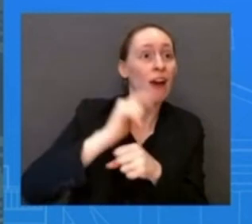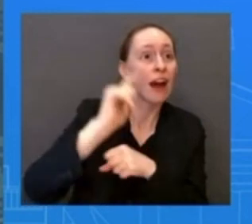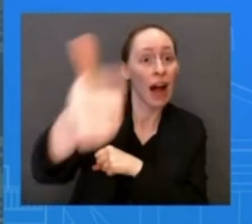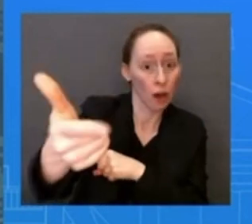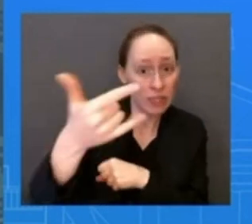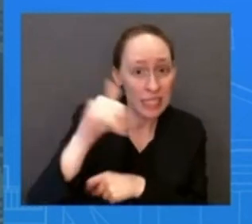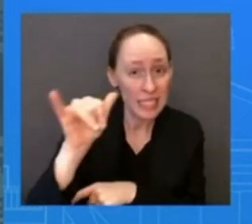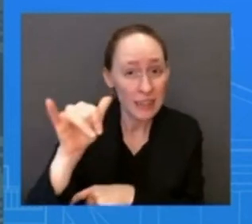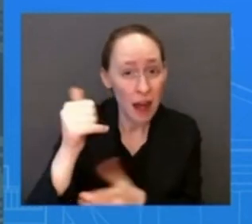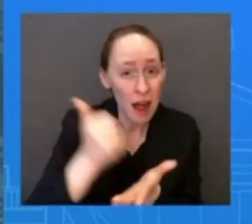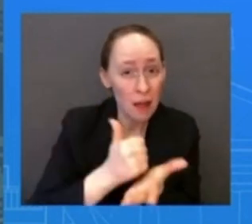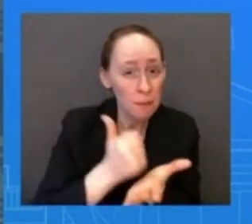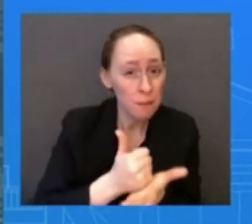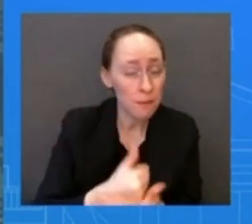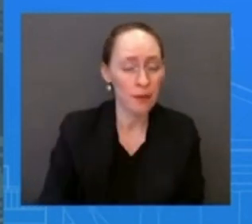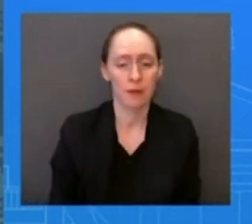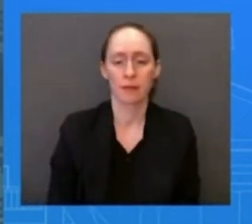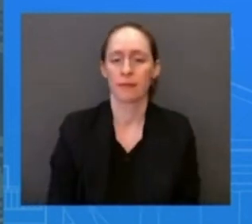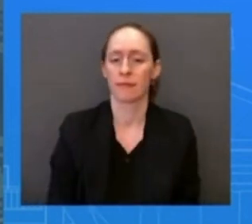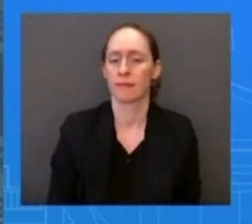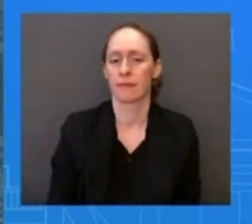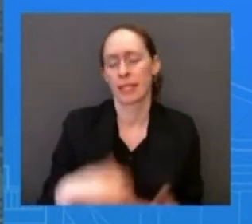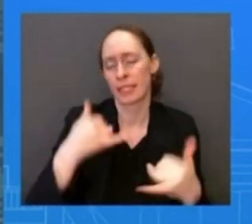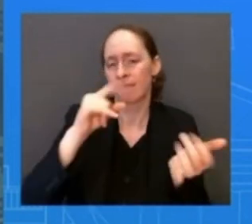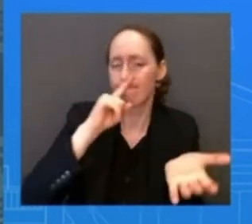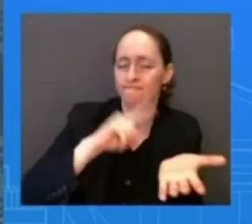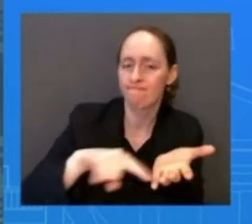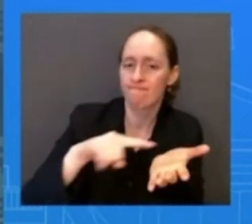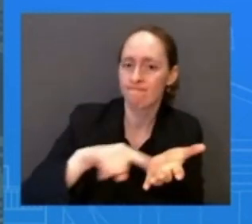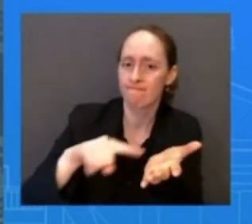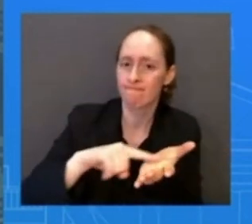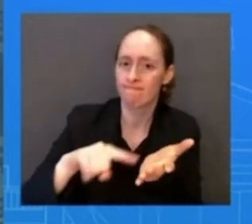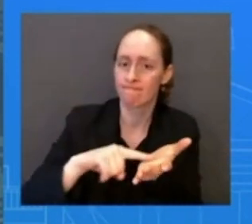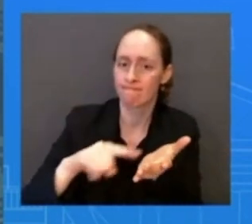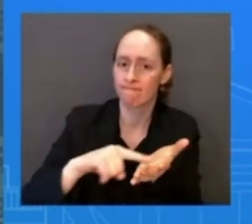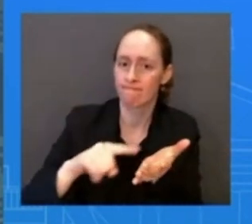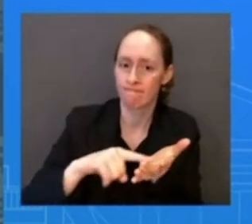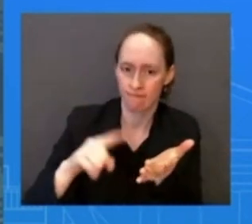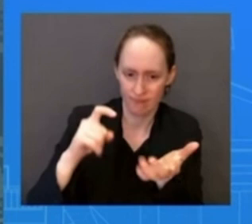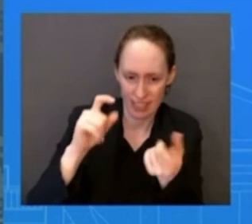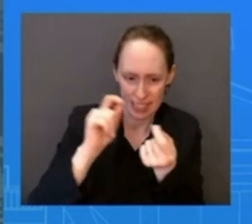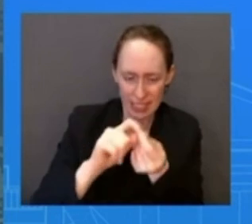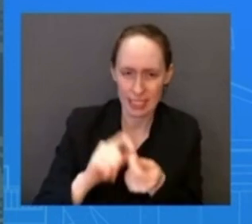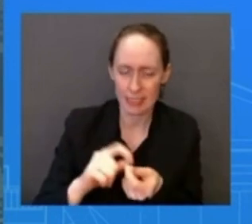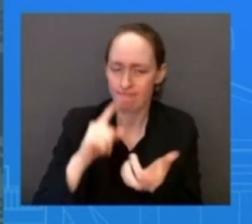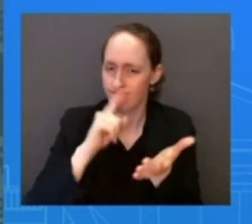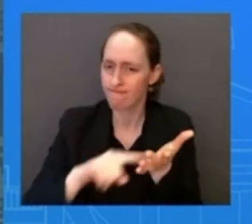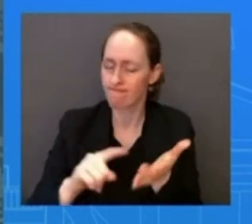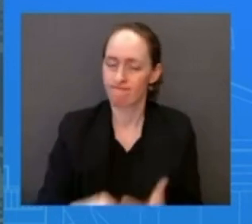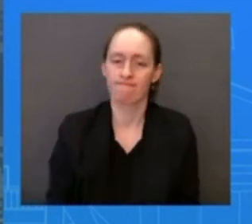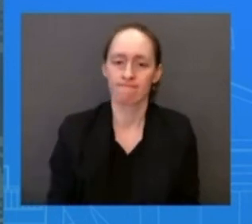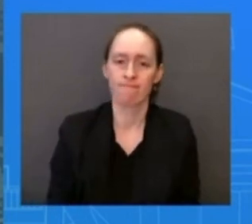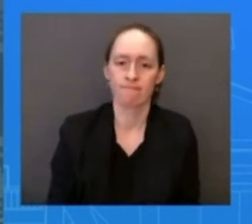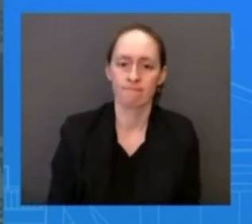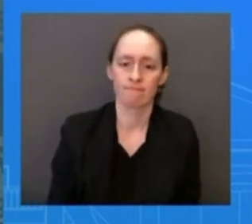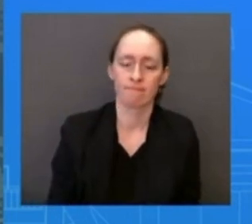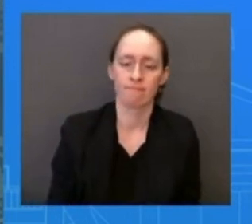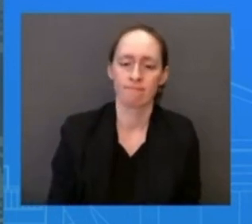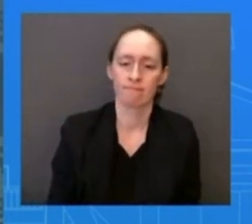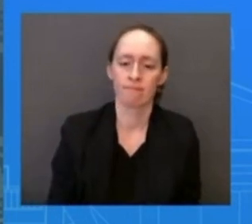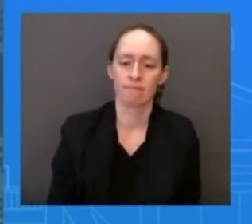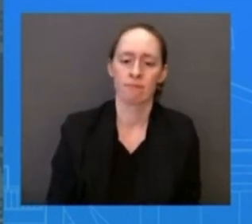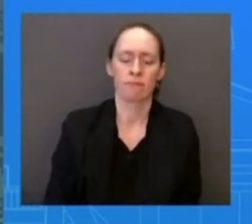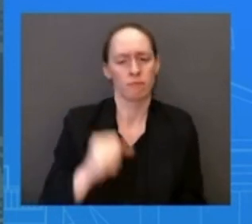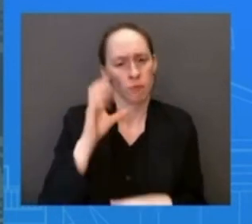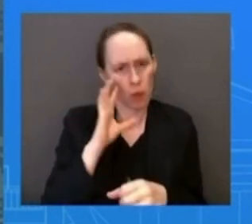you know, we're going to assist for as long as it takes. We're going to make sure that the company cleans up, pays for the cleanup, pays